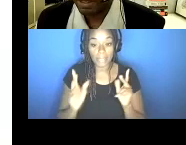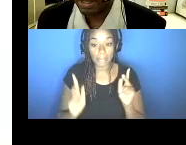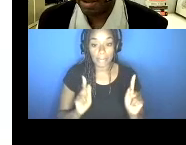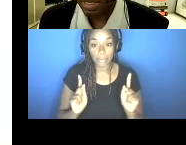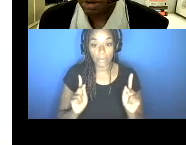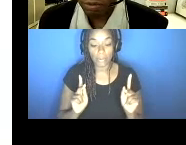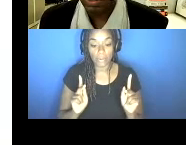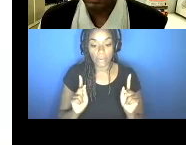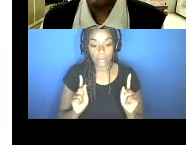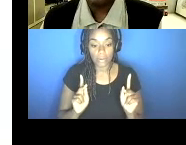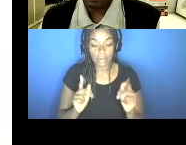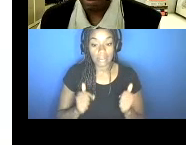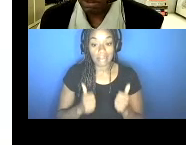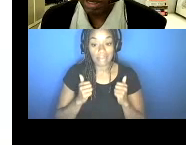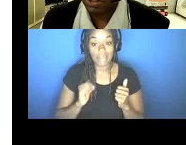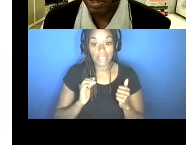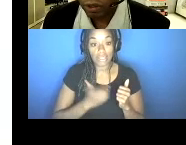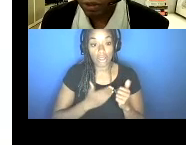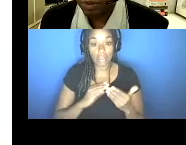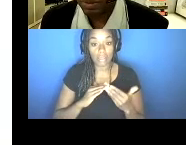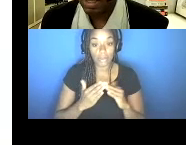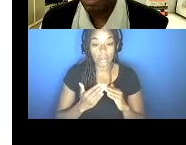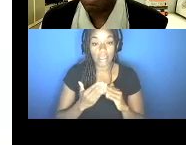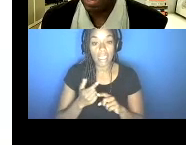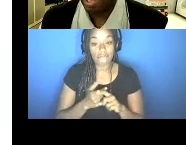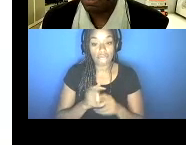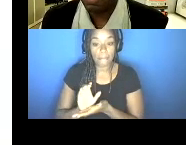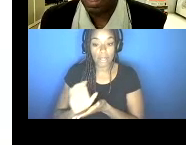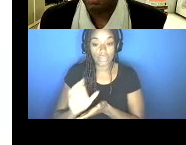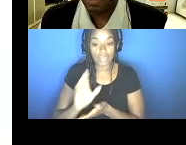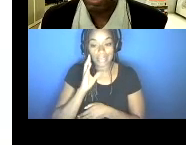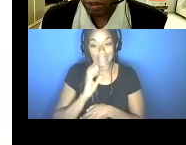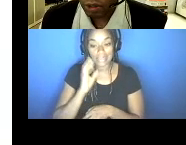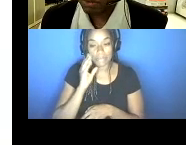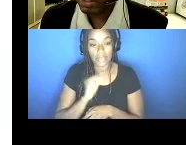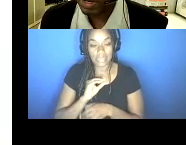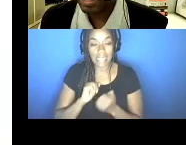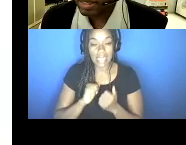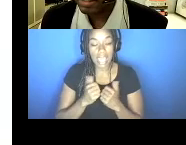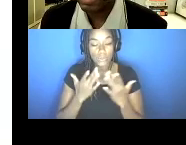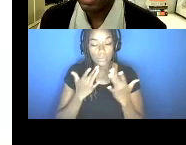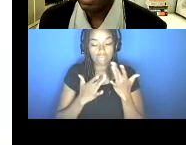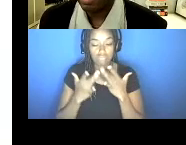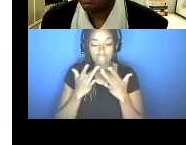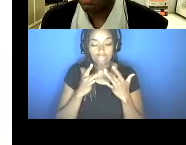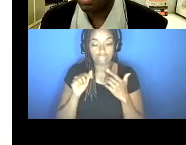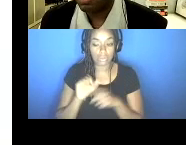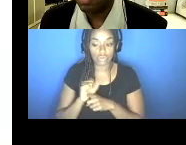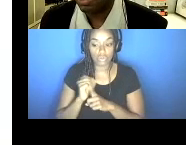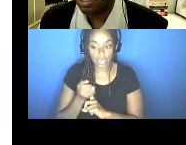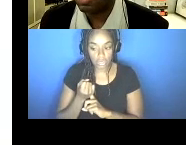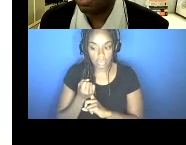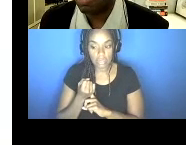you know, living in our community is coming from marginalized experience to, you know, how, how desperate the situation is. But what I